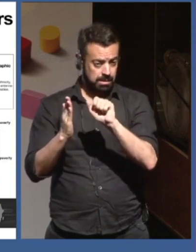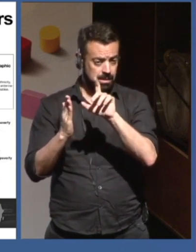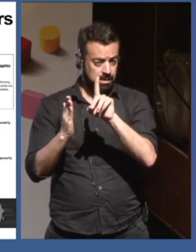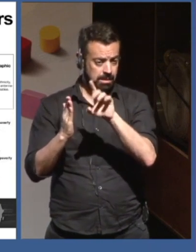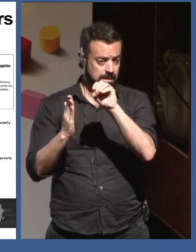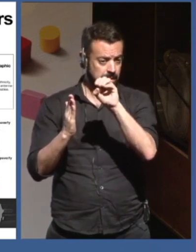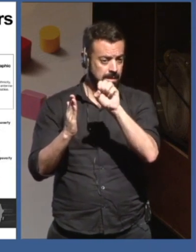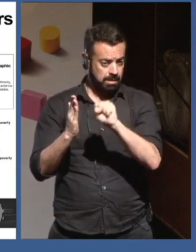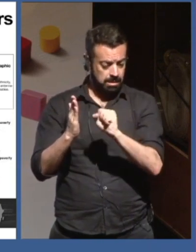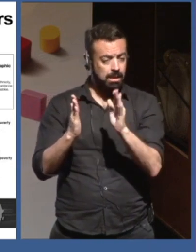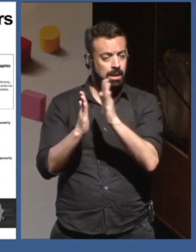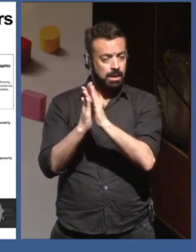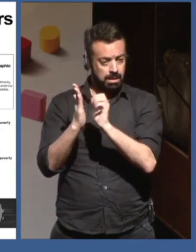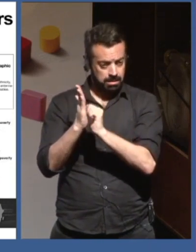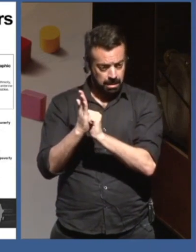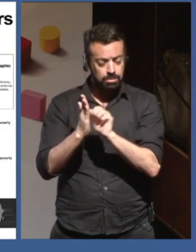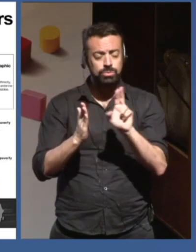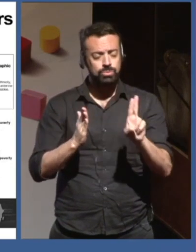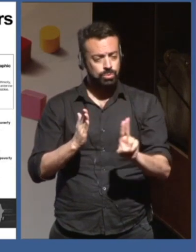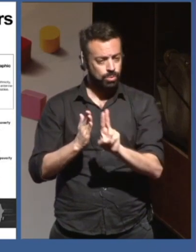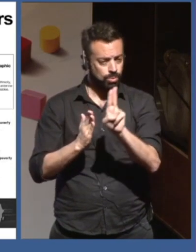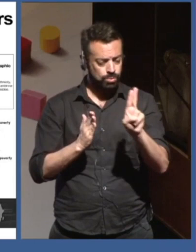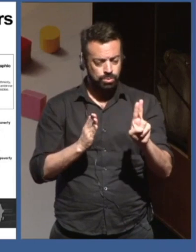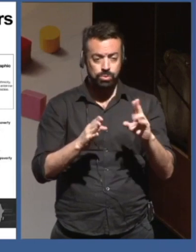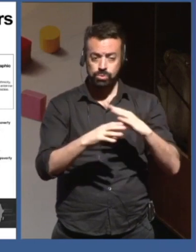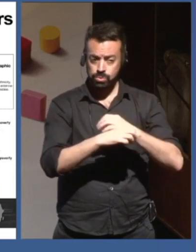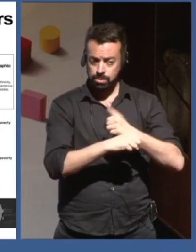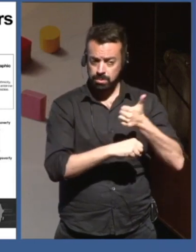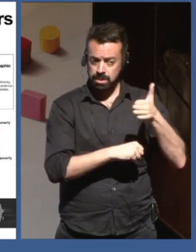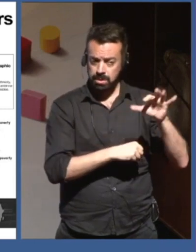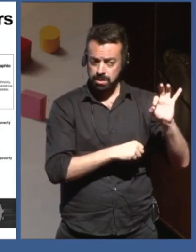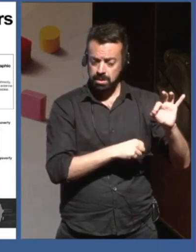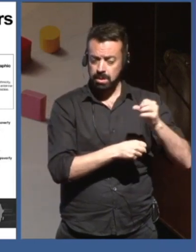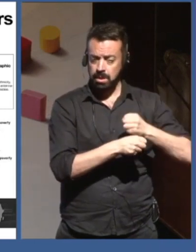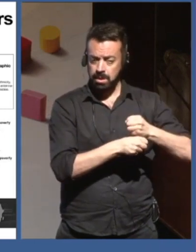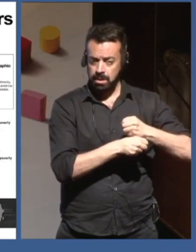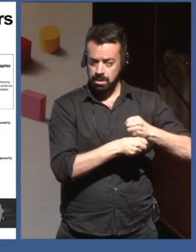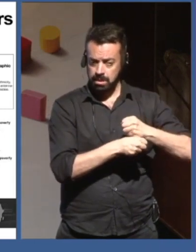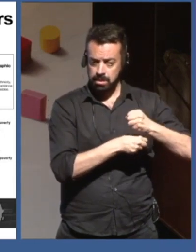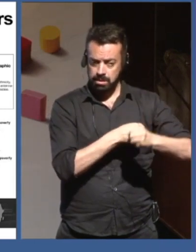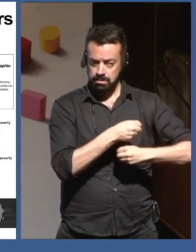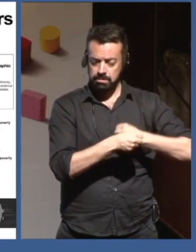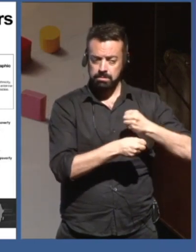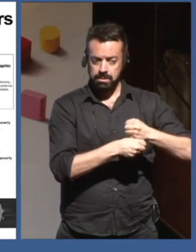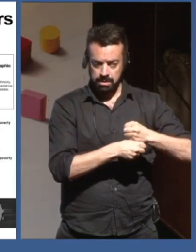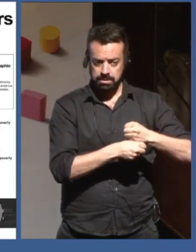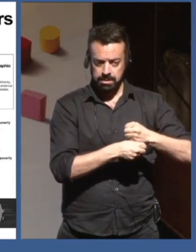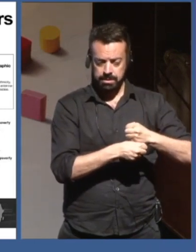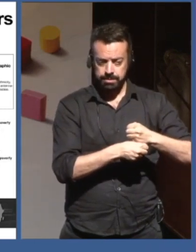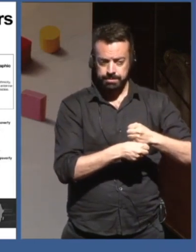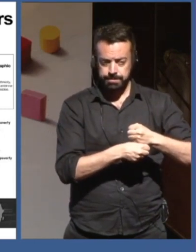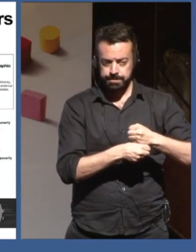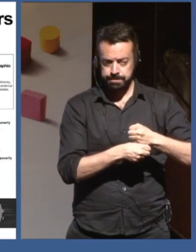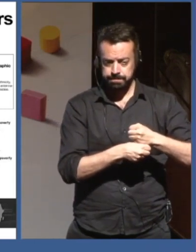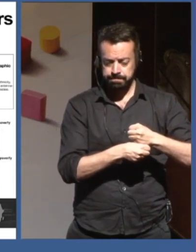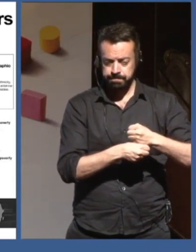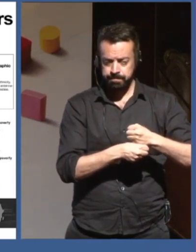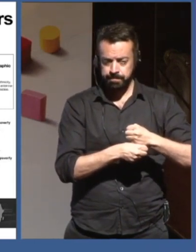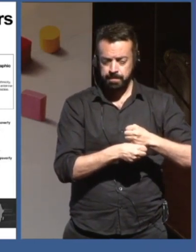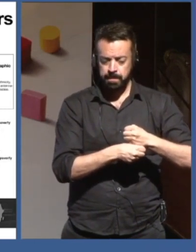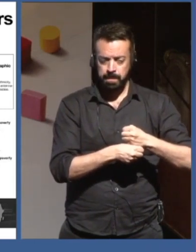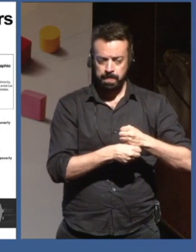about 10 years pretty extensively through machine learning approaches, so the big data capacities, by